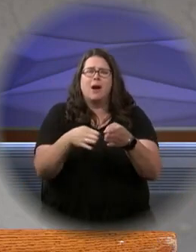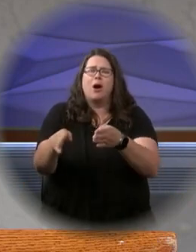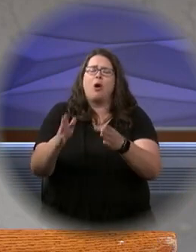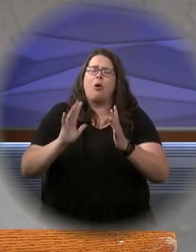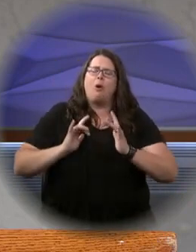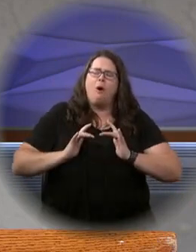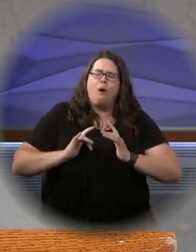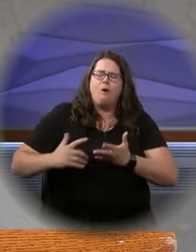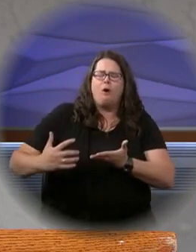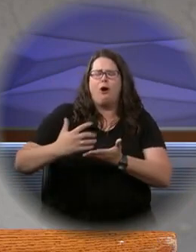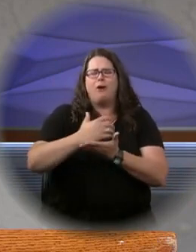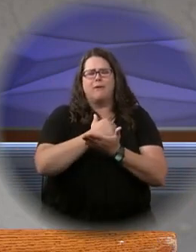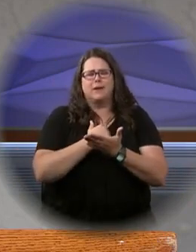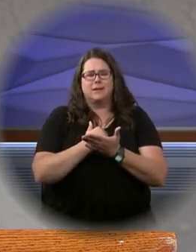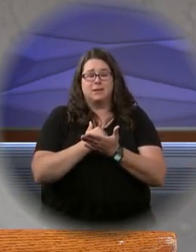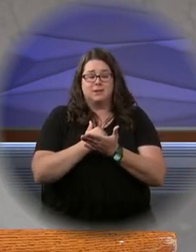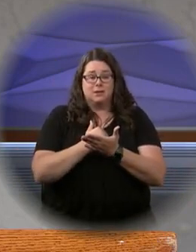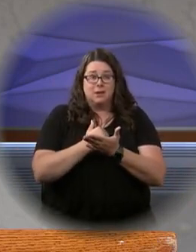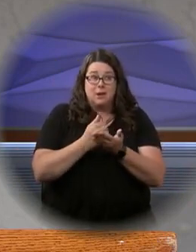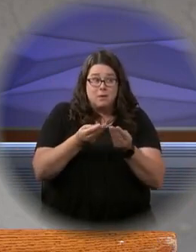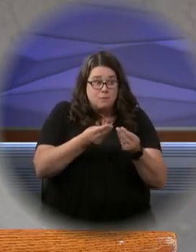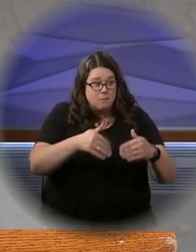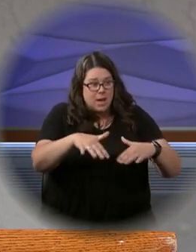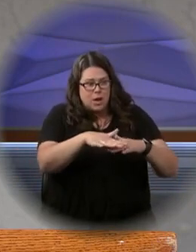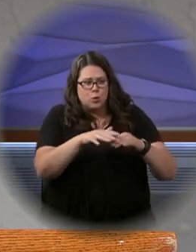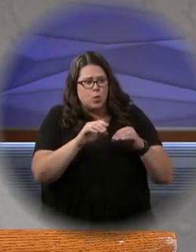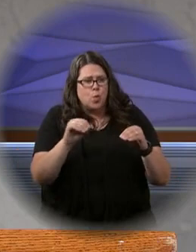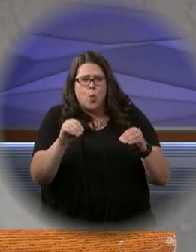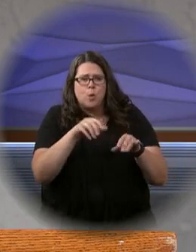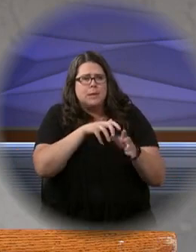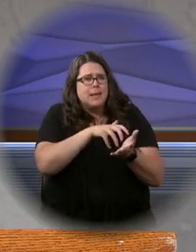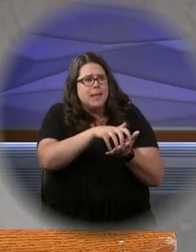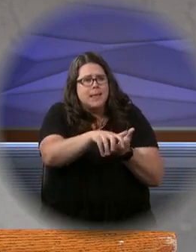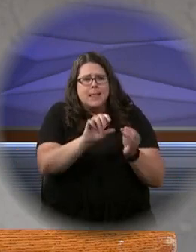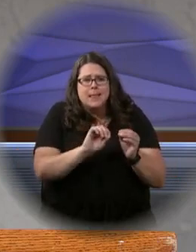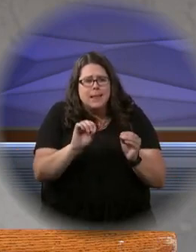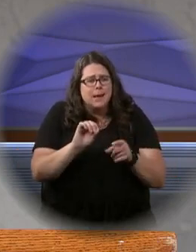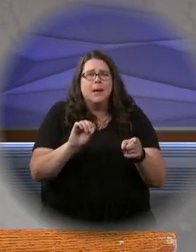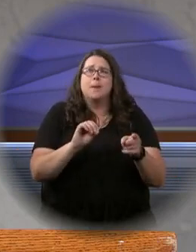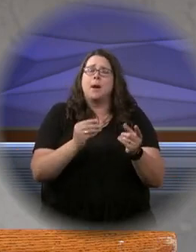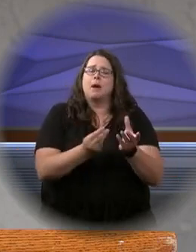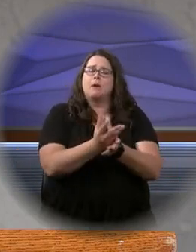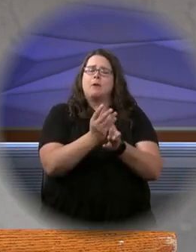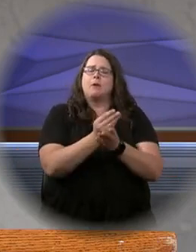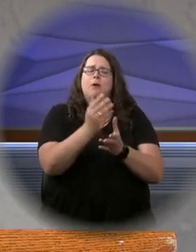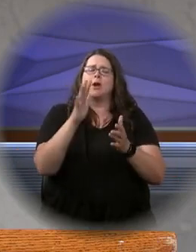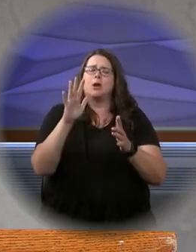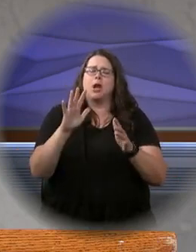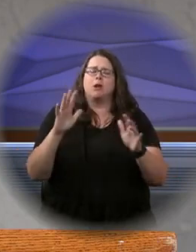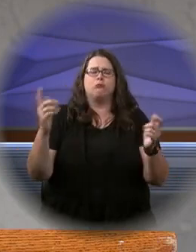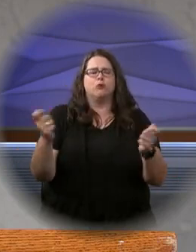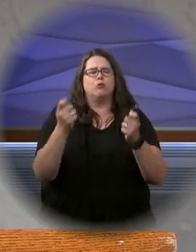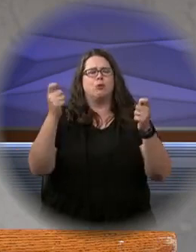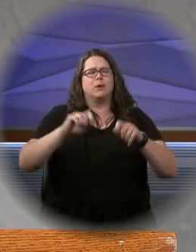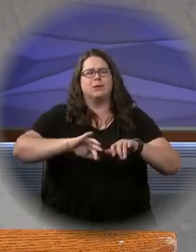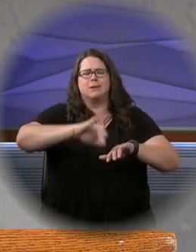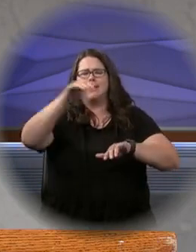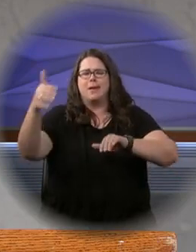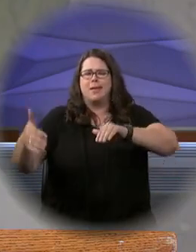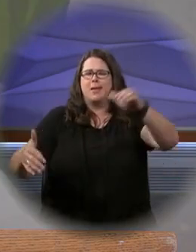rich harvest. The untilled meadows overflow with it, and rejoicing closes the hills.